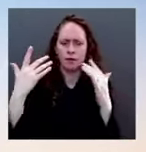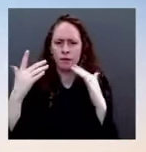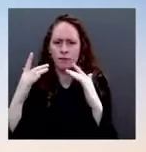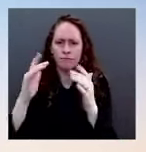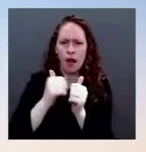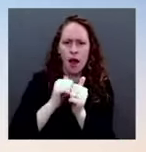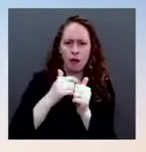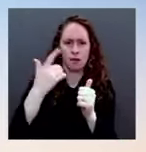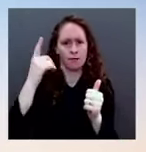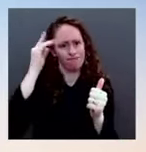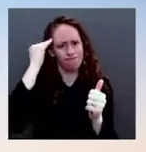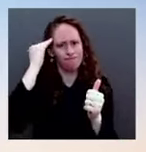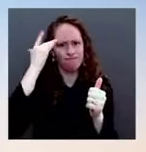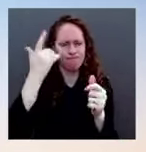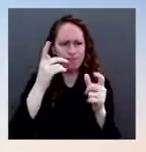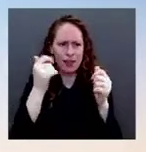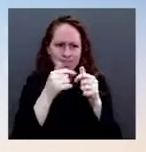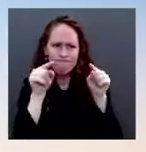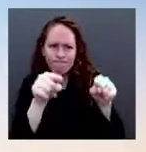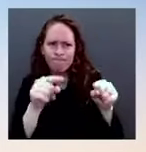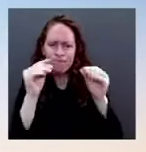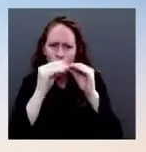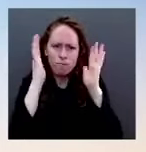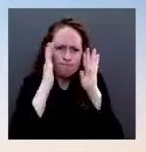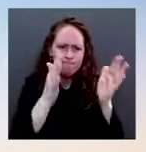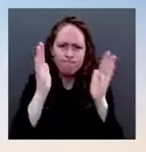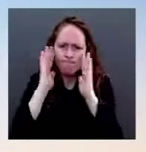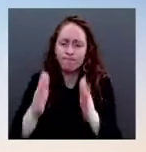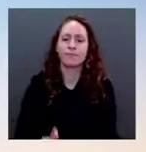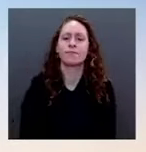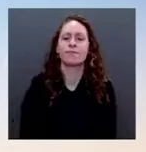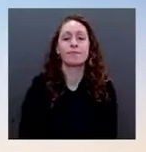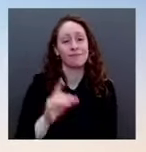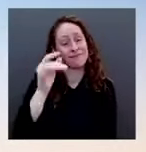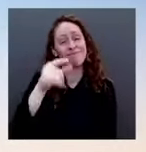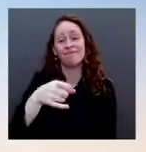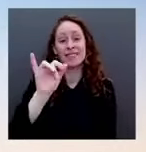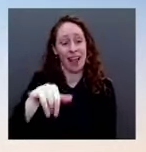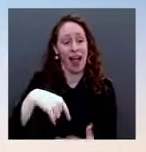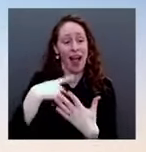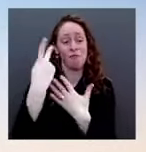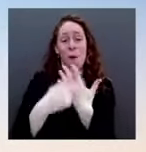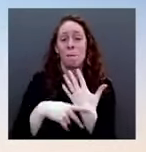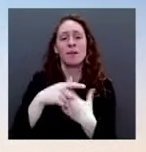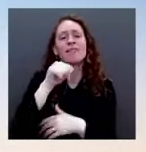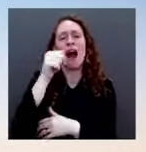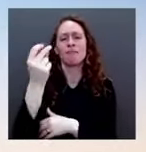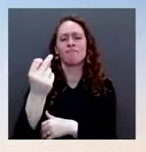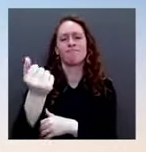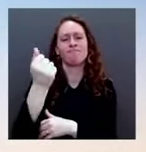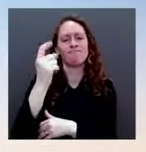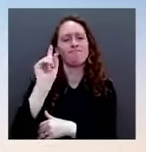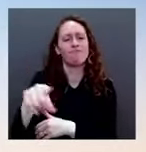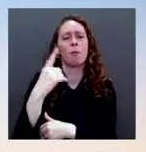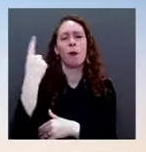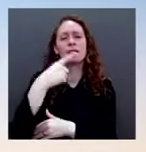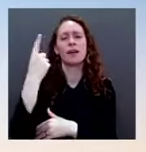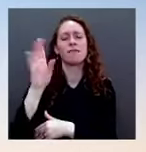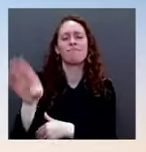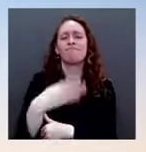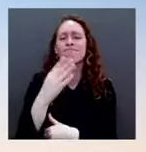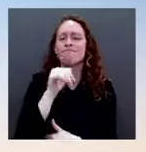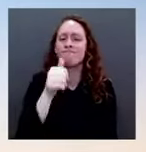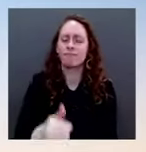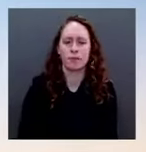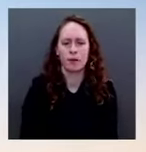sometimes people in this town know that you can tear down things a lot quicker than you can build them, and they work hard to do that. In this instance, we're going to take time and do it